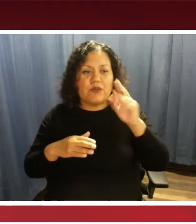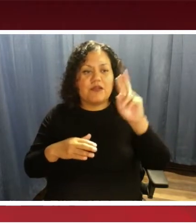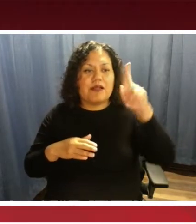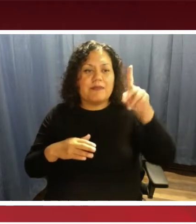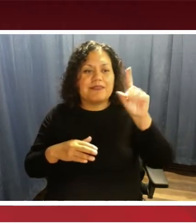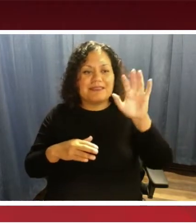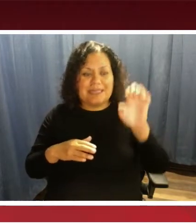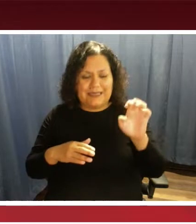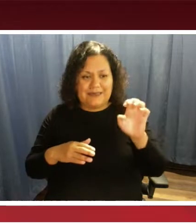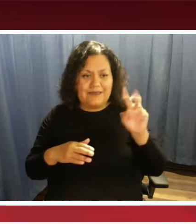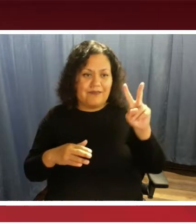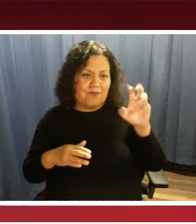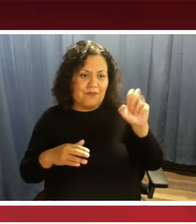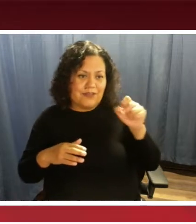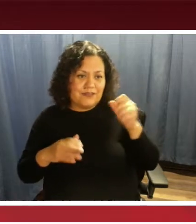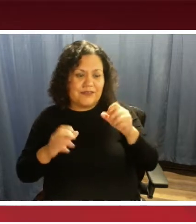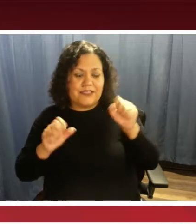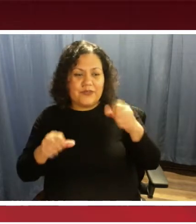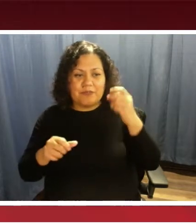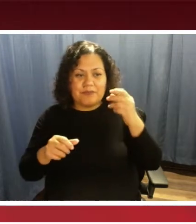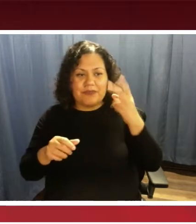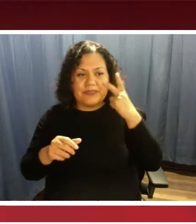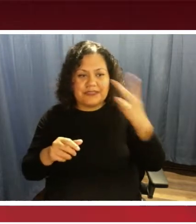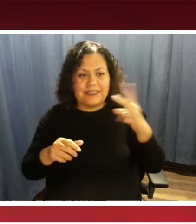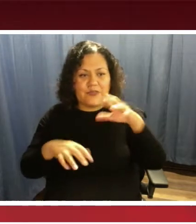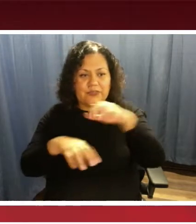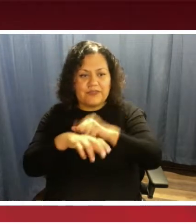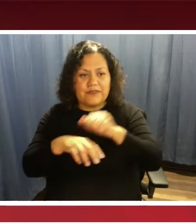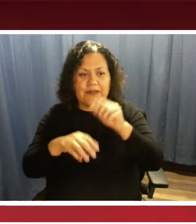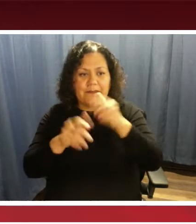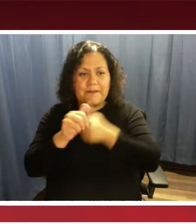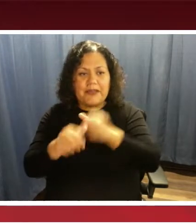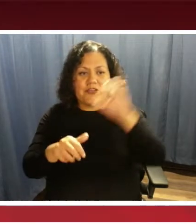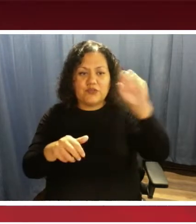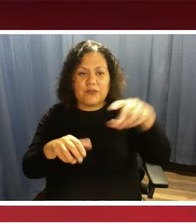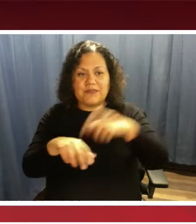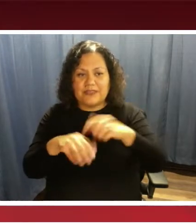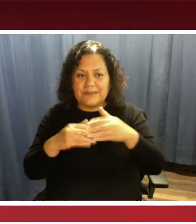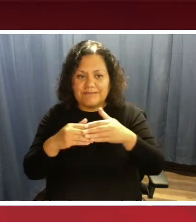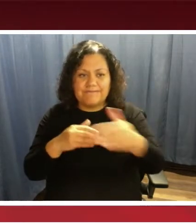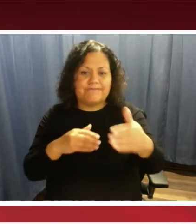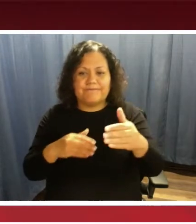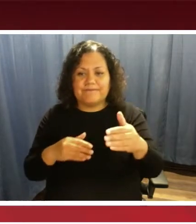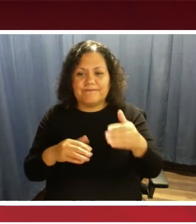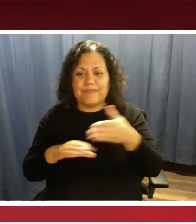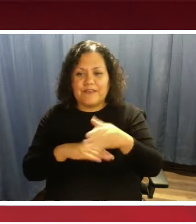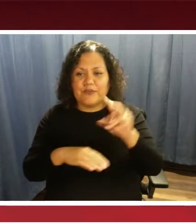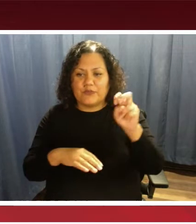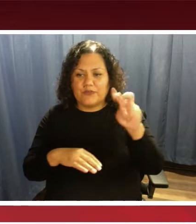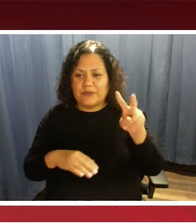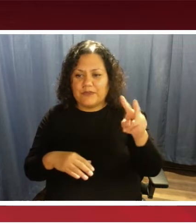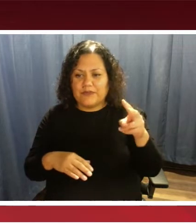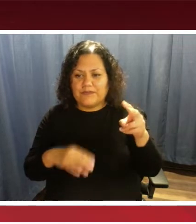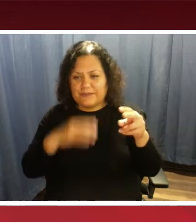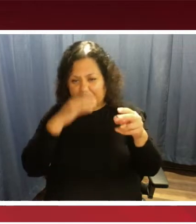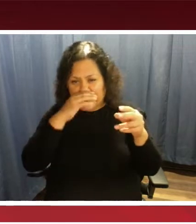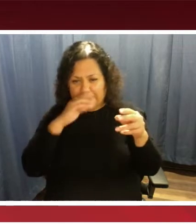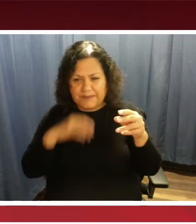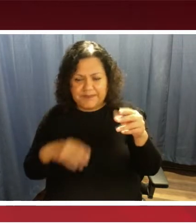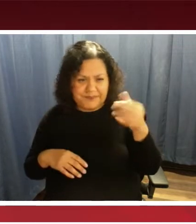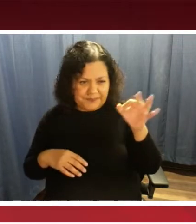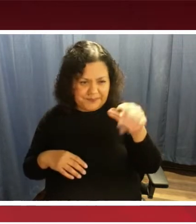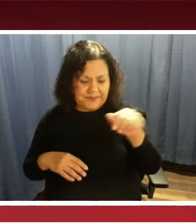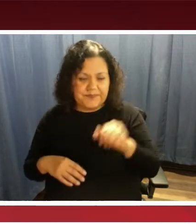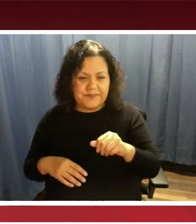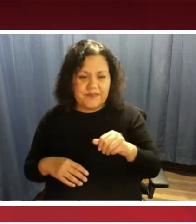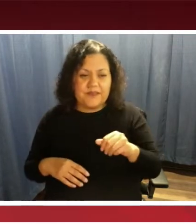updated, you should see at the pick me up field, a drop me off field as well so that